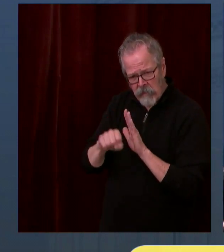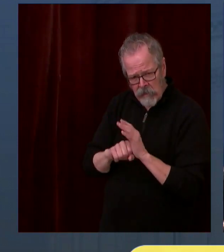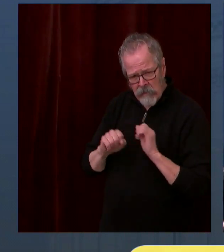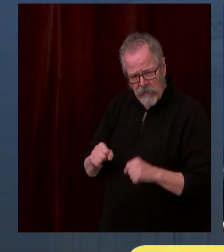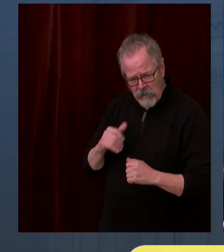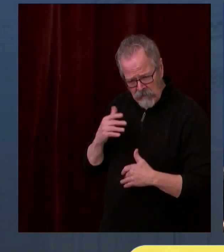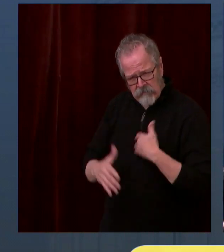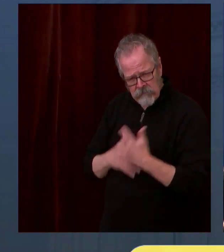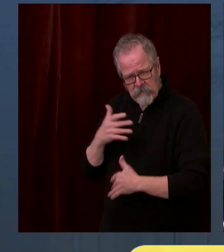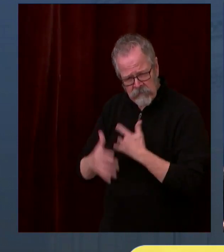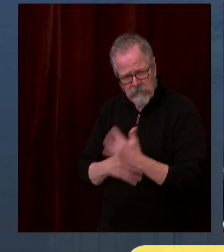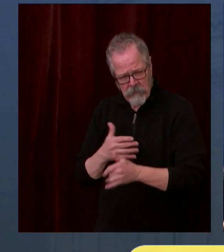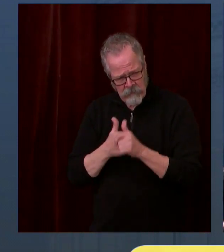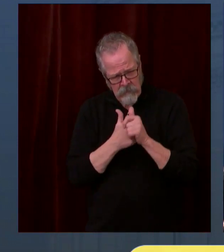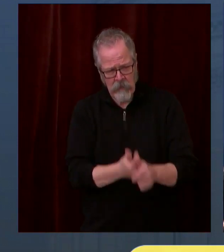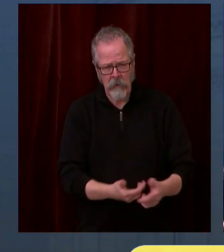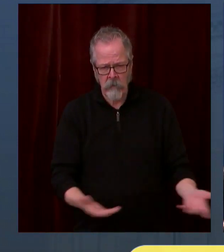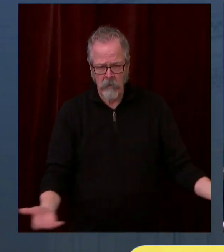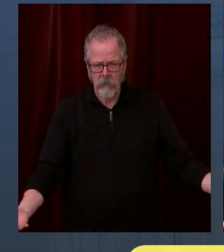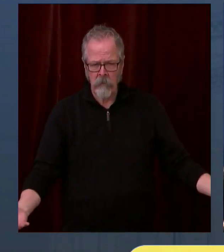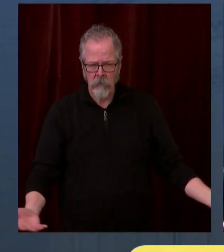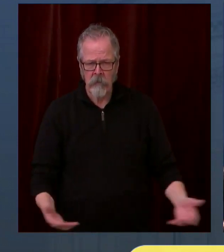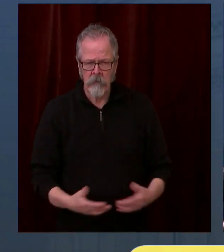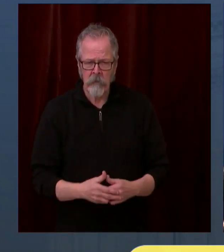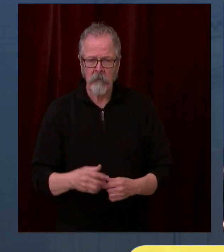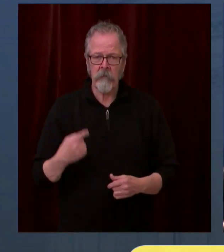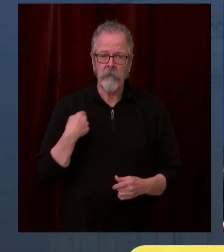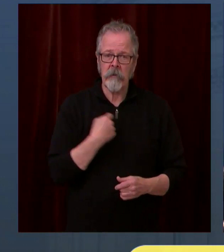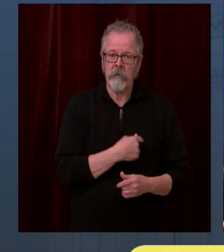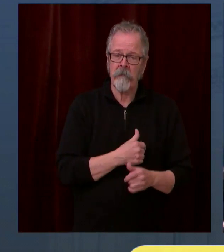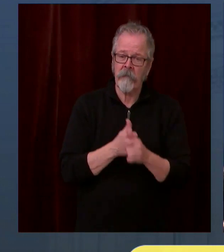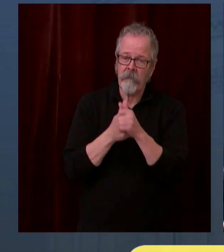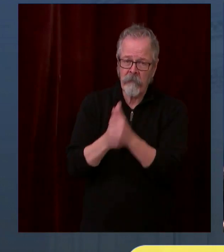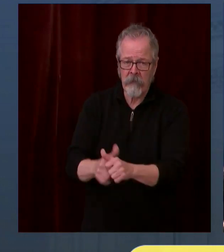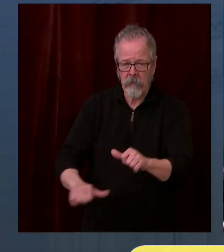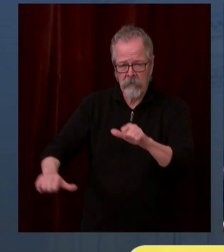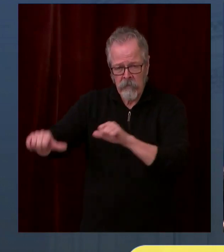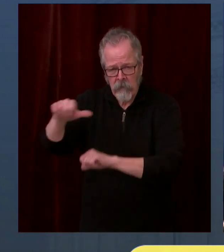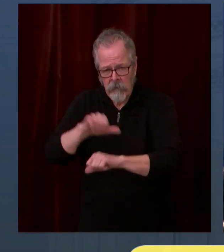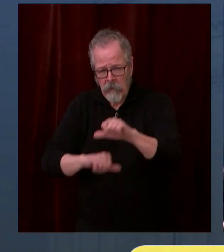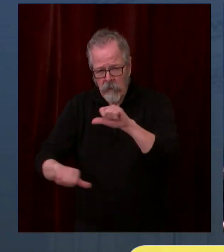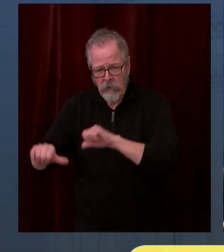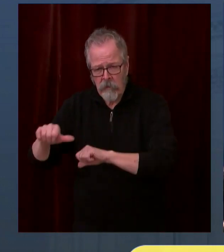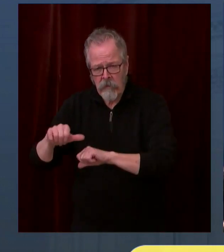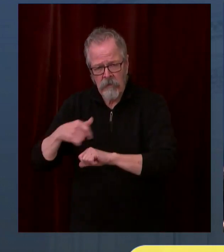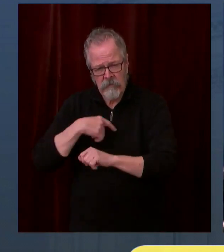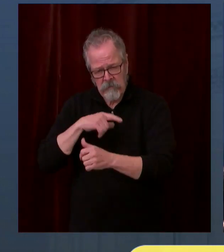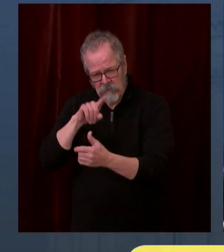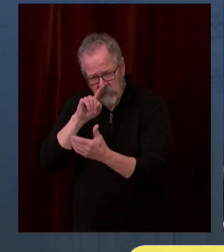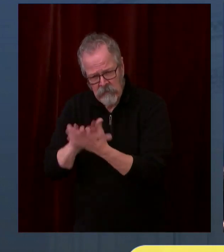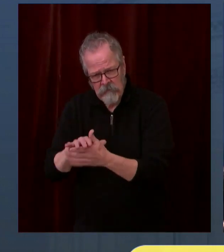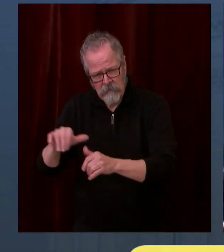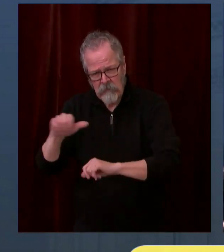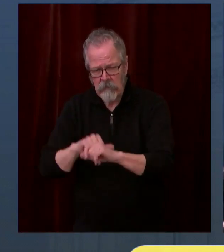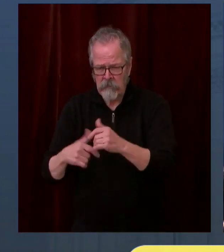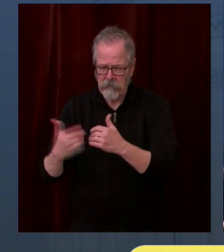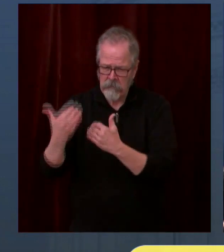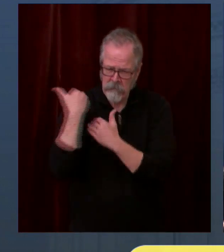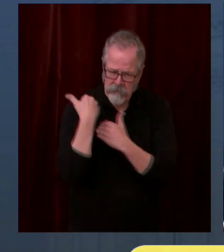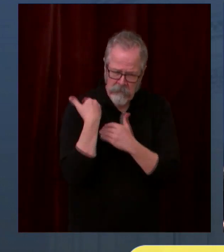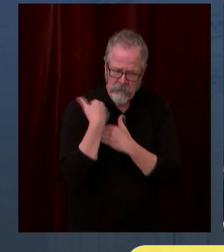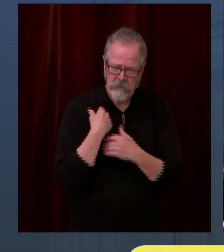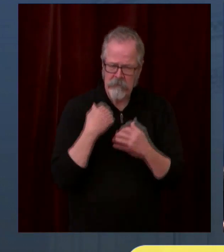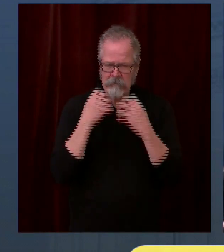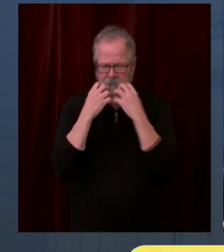Because we are science-based, we are responsible, and we care about each other. And I believe that's what we're going to accomplish. With that, I'm happy to stand for your questions.